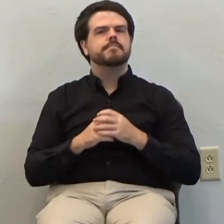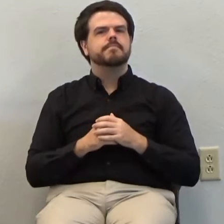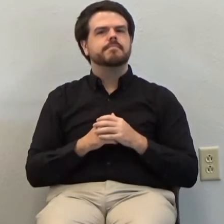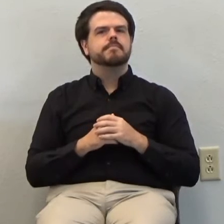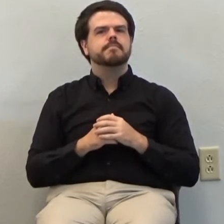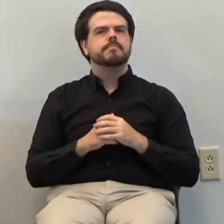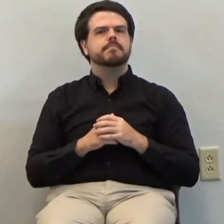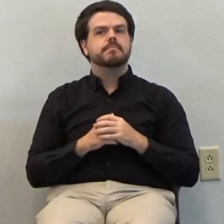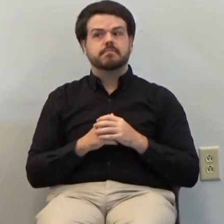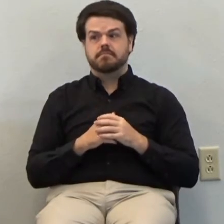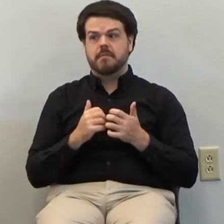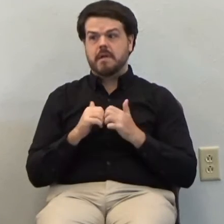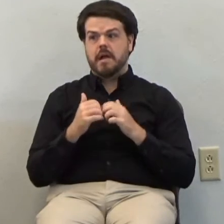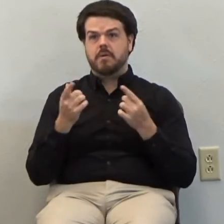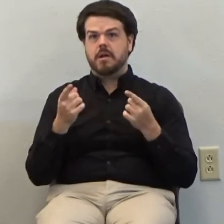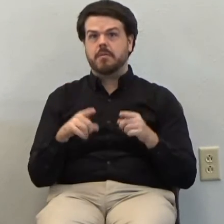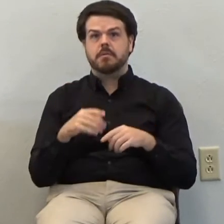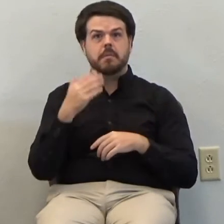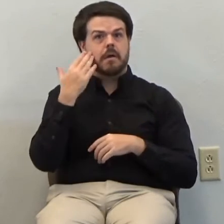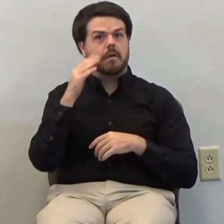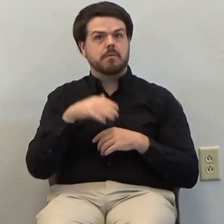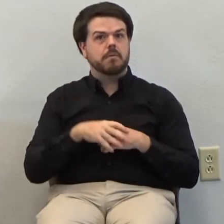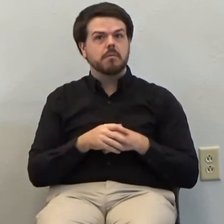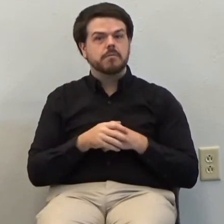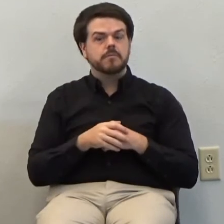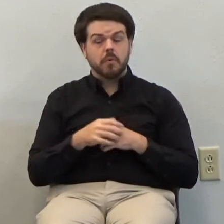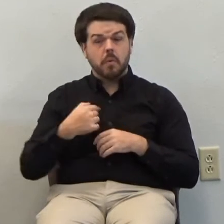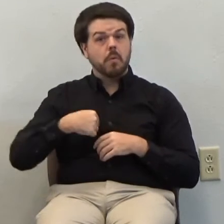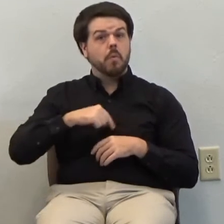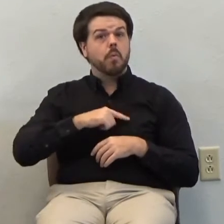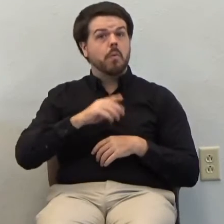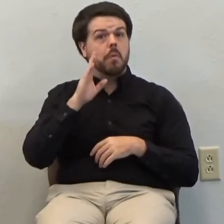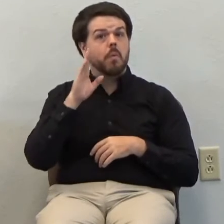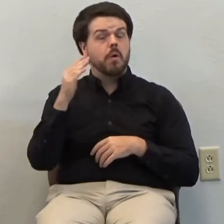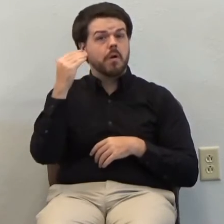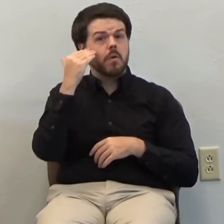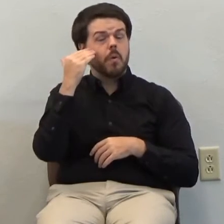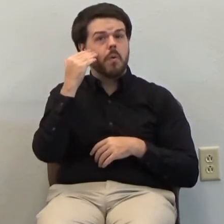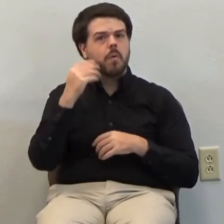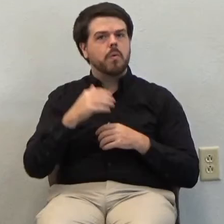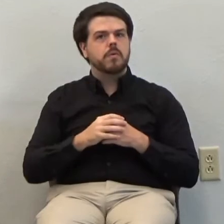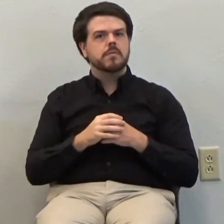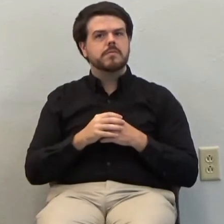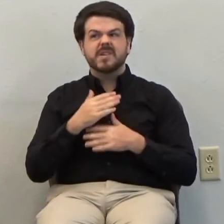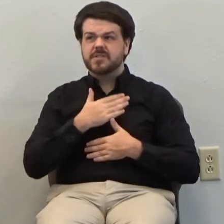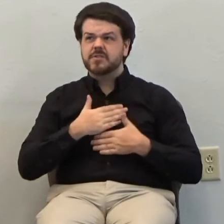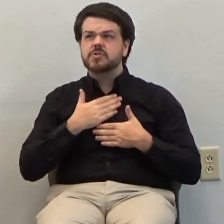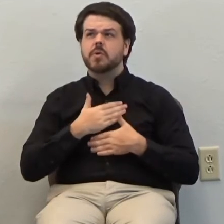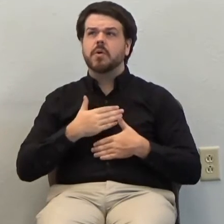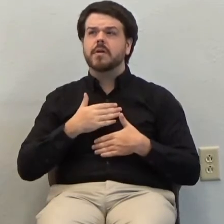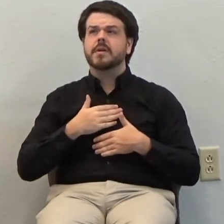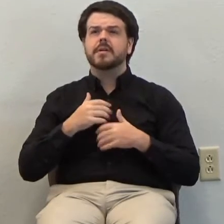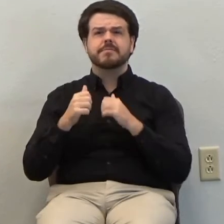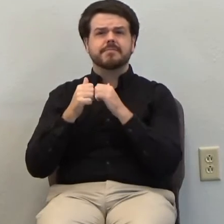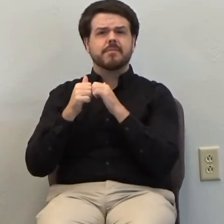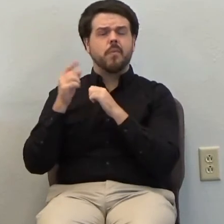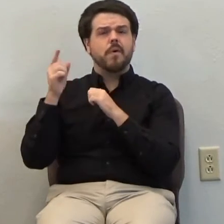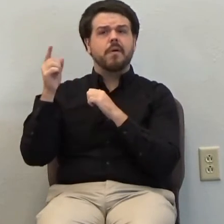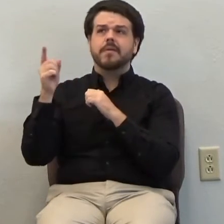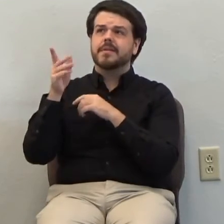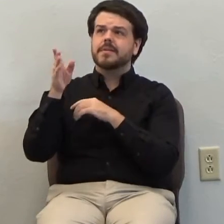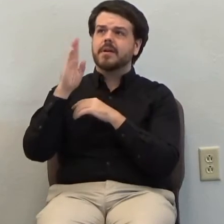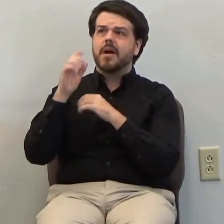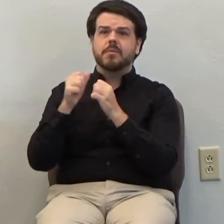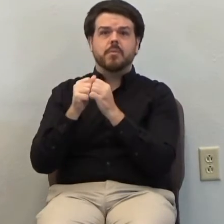How that will be, I don't know, but we will be conscious, we will be fully knowledge in heaven, enjoying it forever, but without our, or enjoying it without our